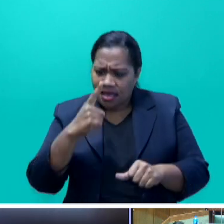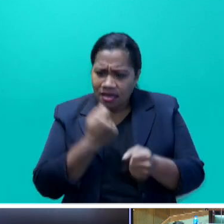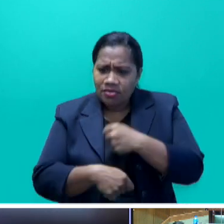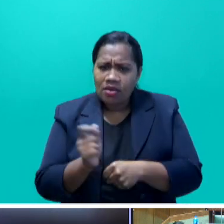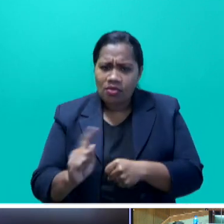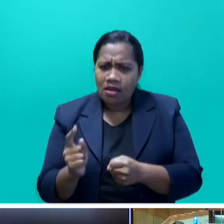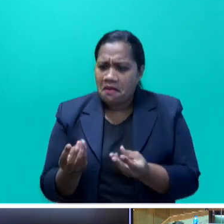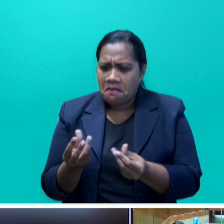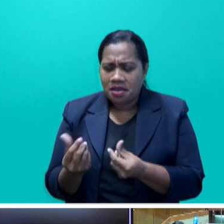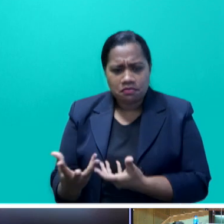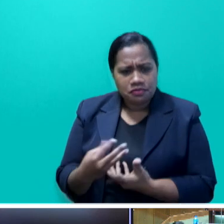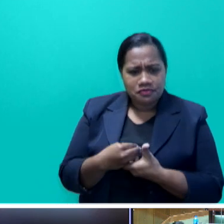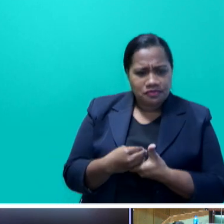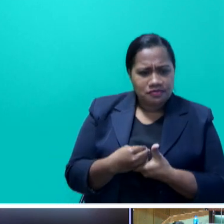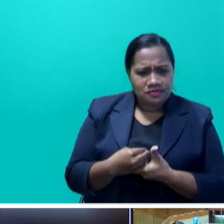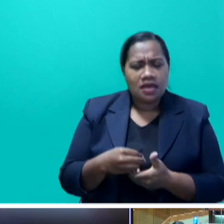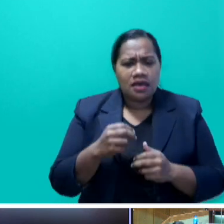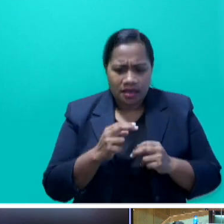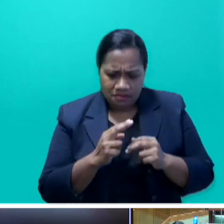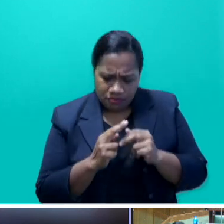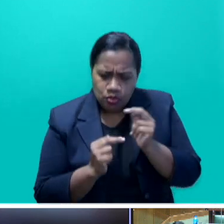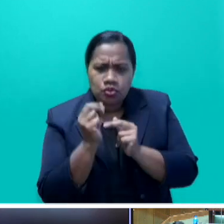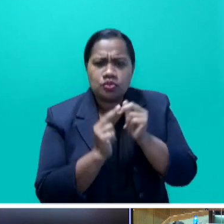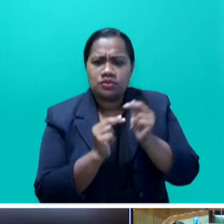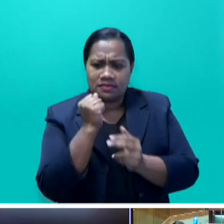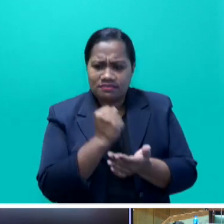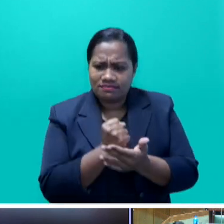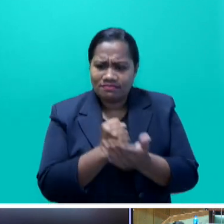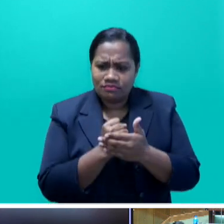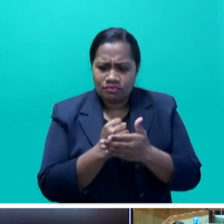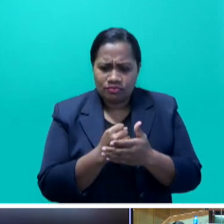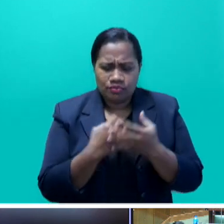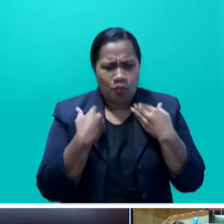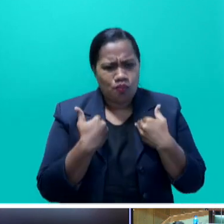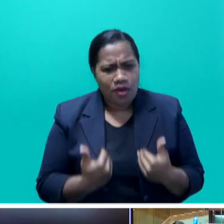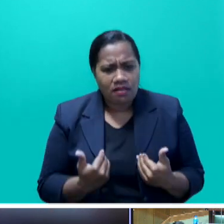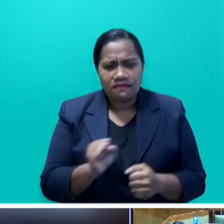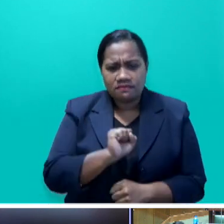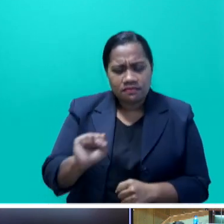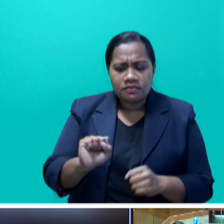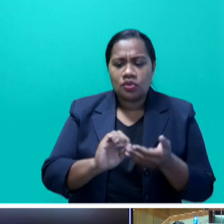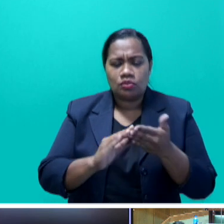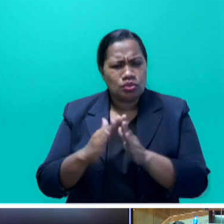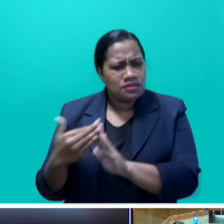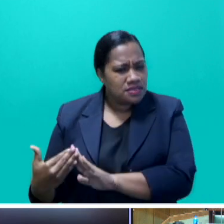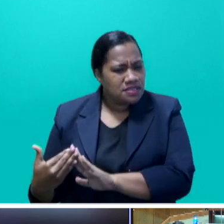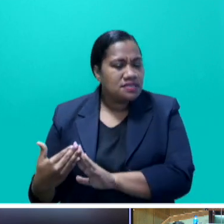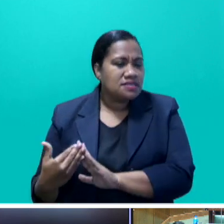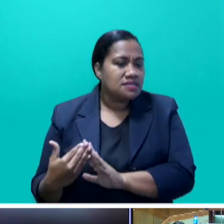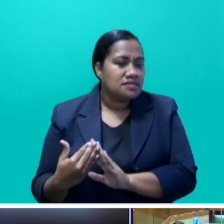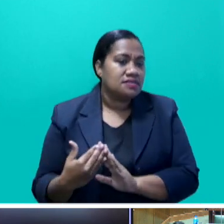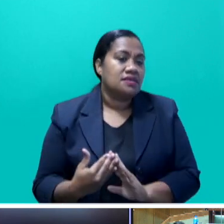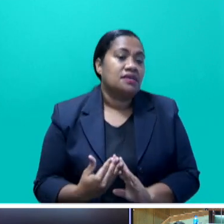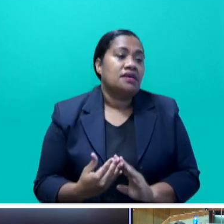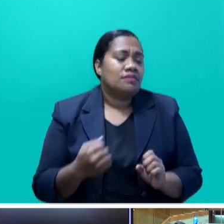and build generational wealth for their communities. But, Mr. Speaker, our efforts